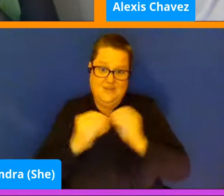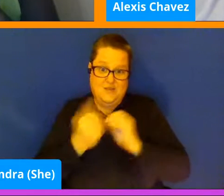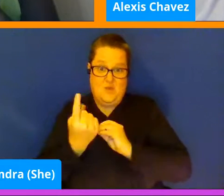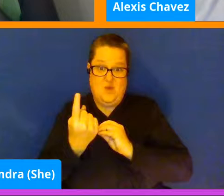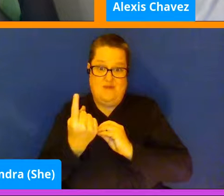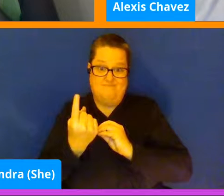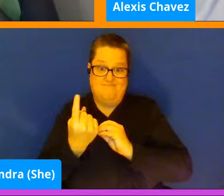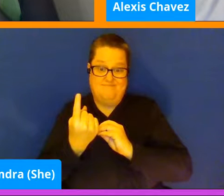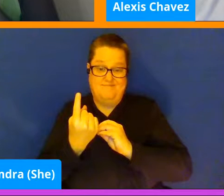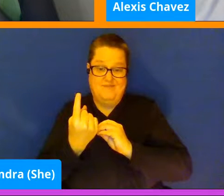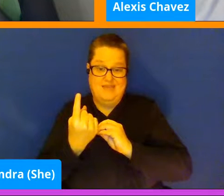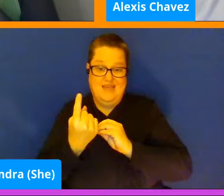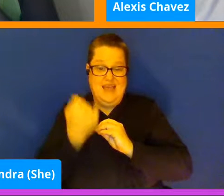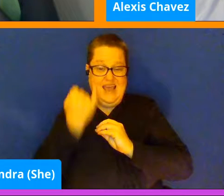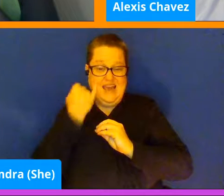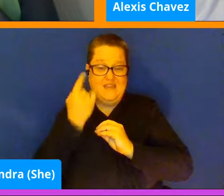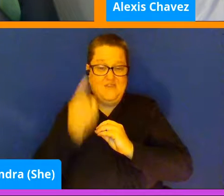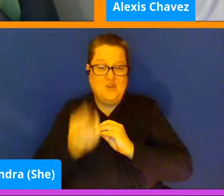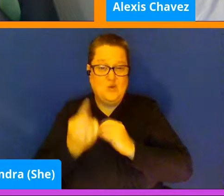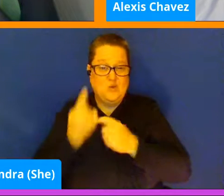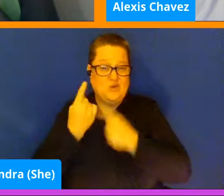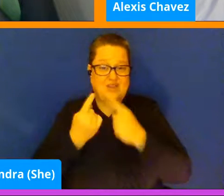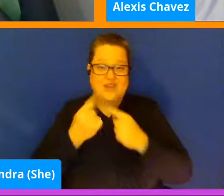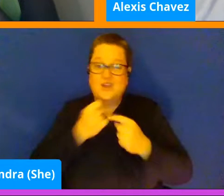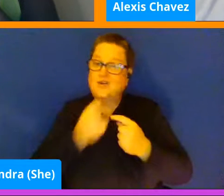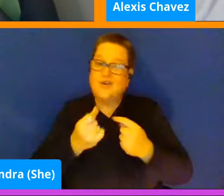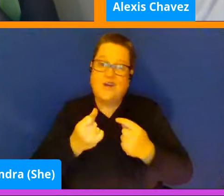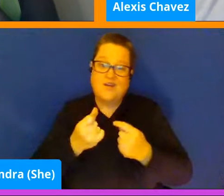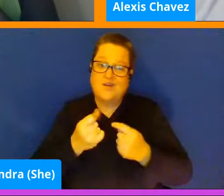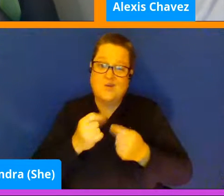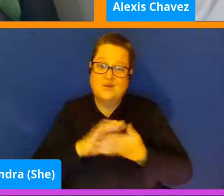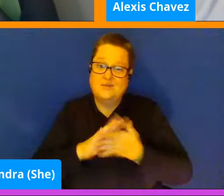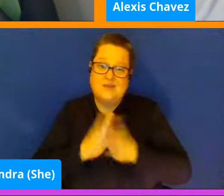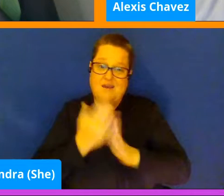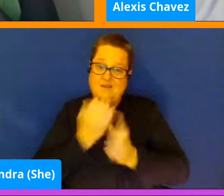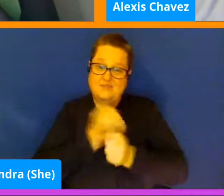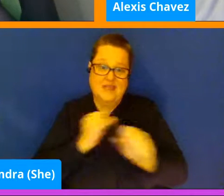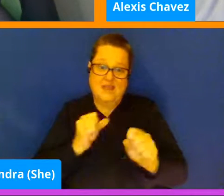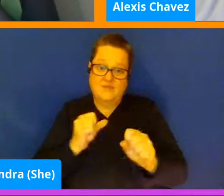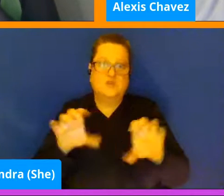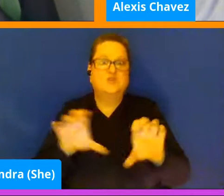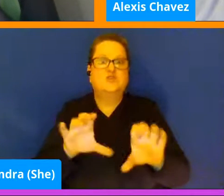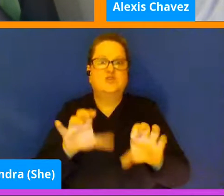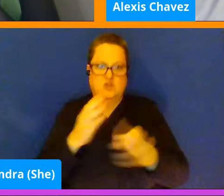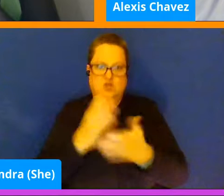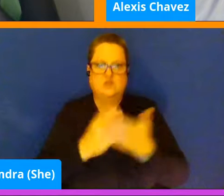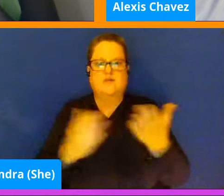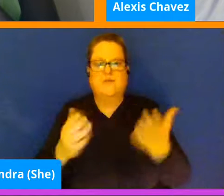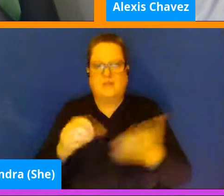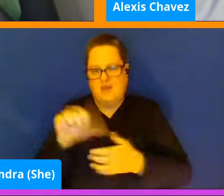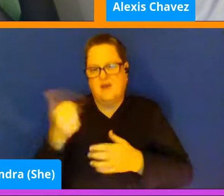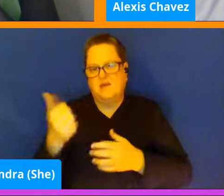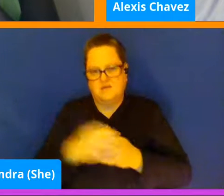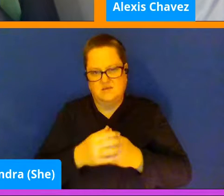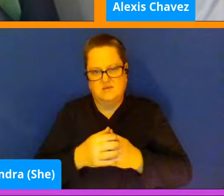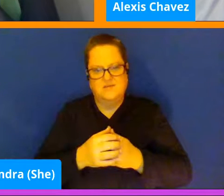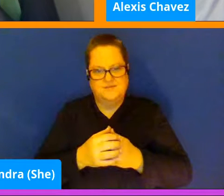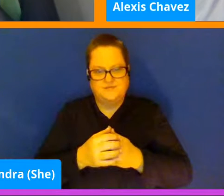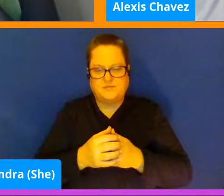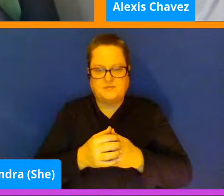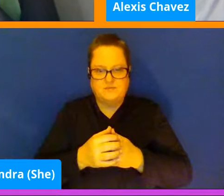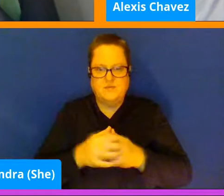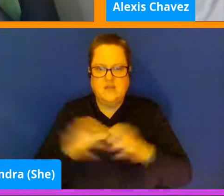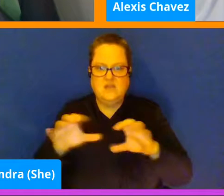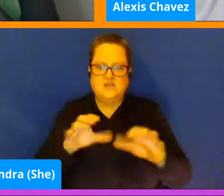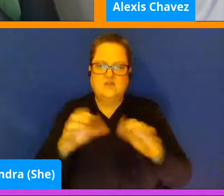And if you think that something isn't going to make you safe, try something else. You know, see if there's something else you can do that you feel a little bit more